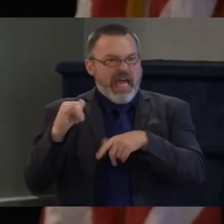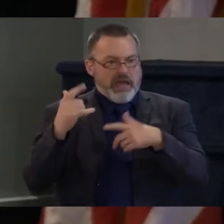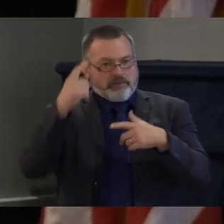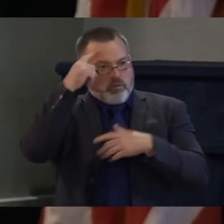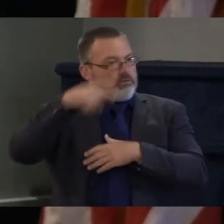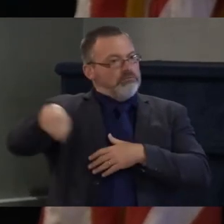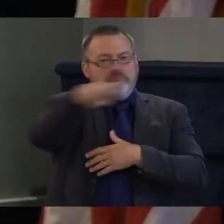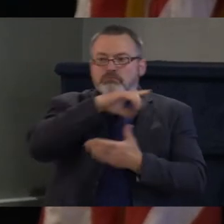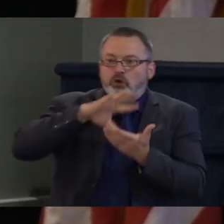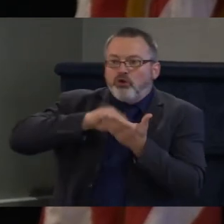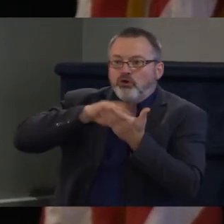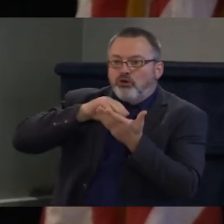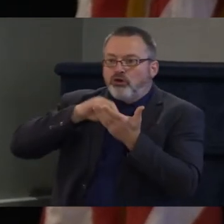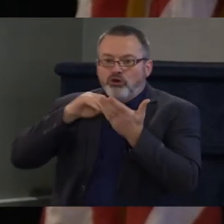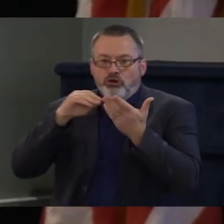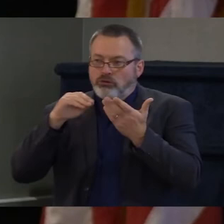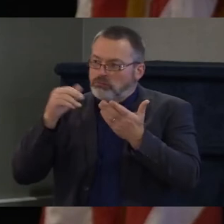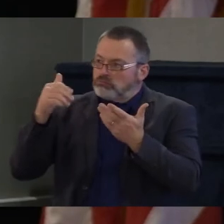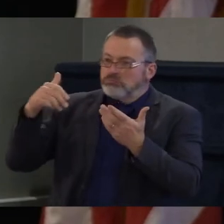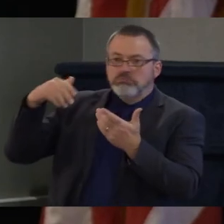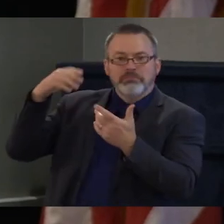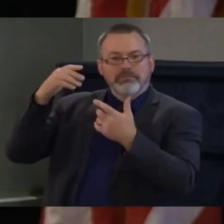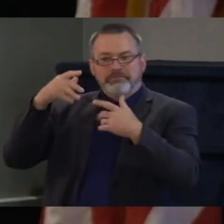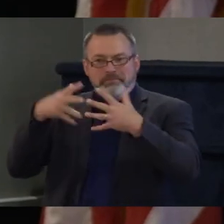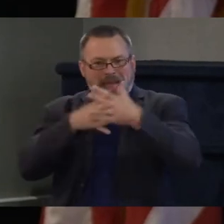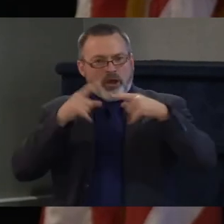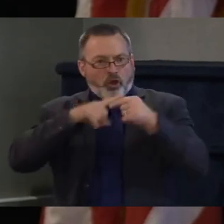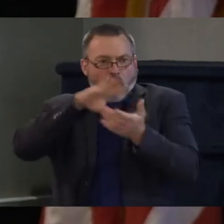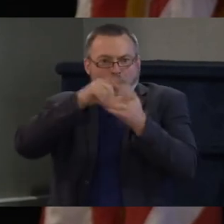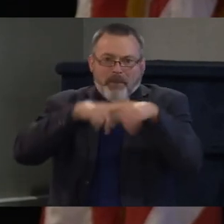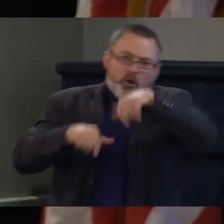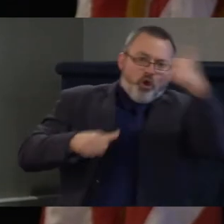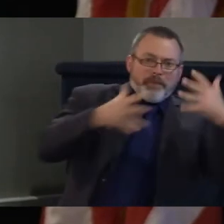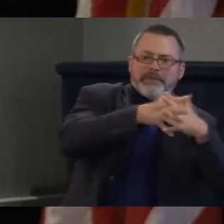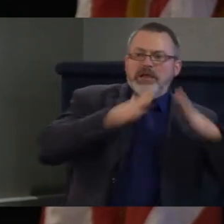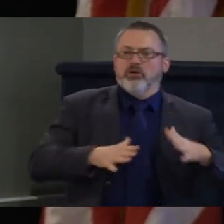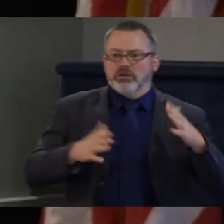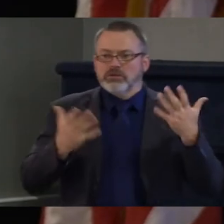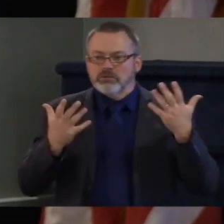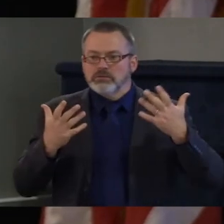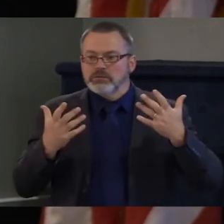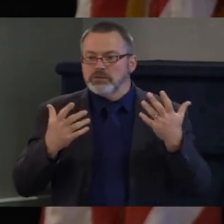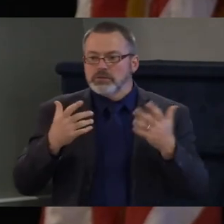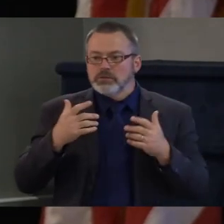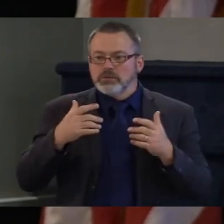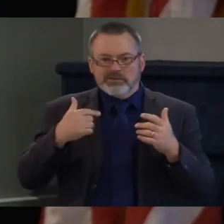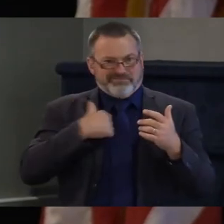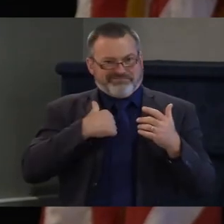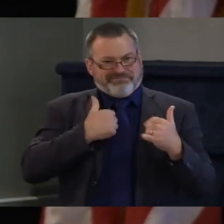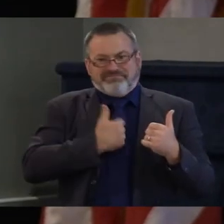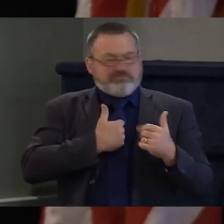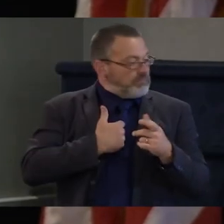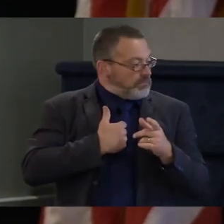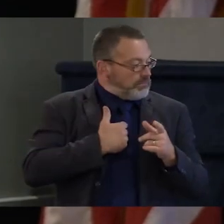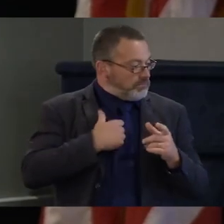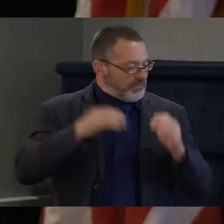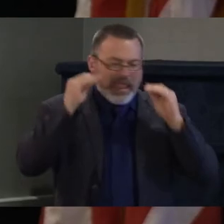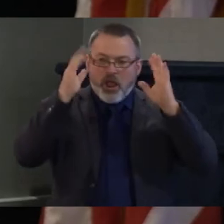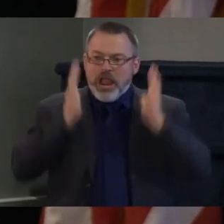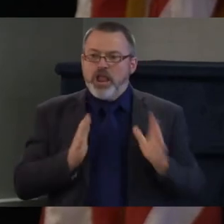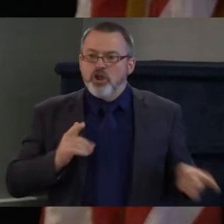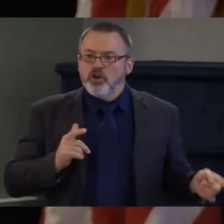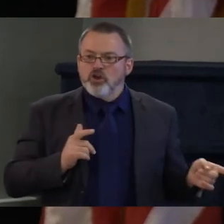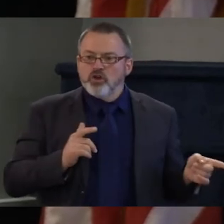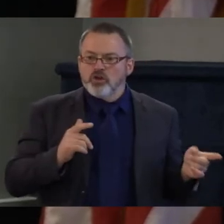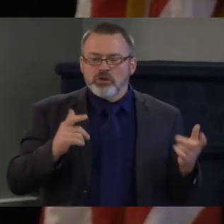to educate me and to educate our neighbors on what's happening and and what we can do differently so i've had a